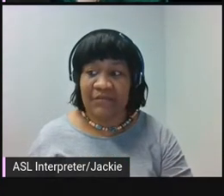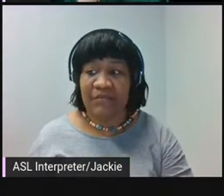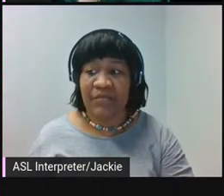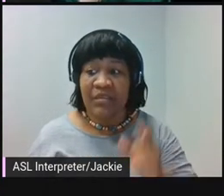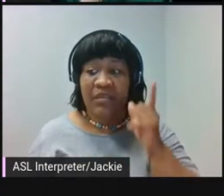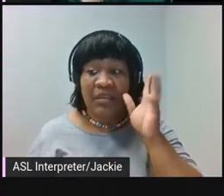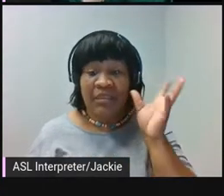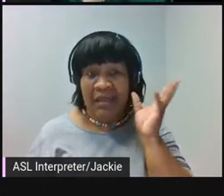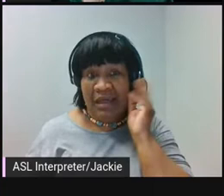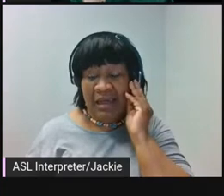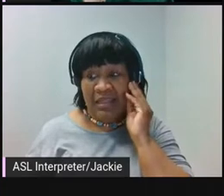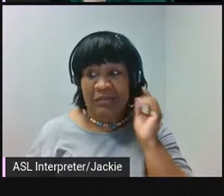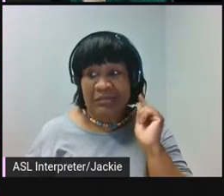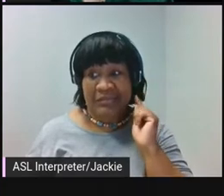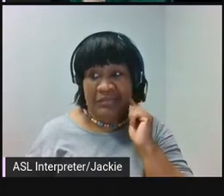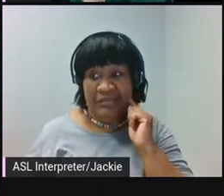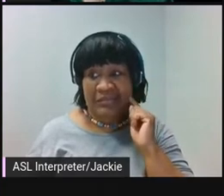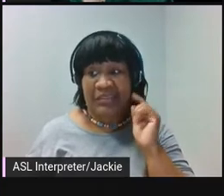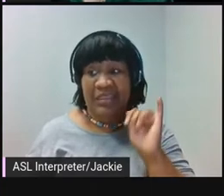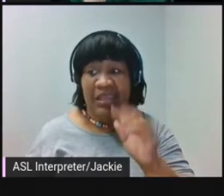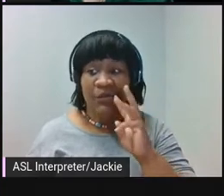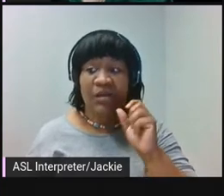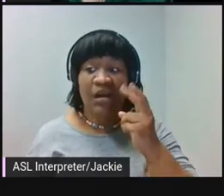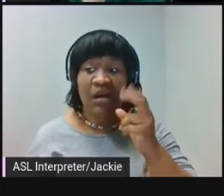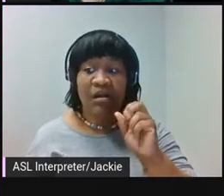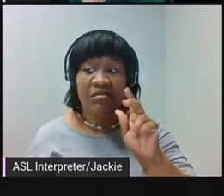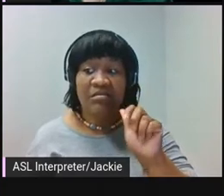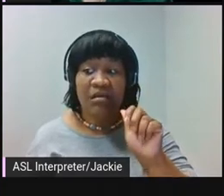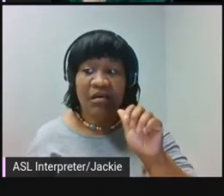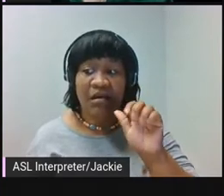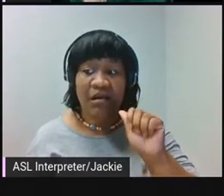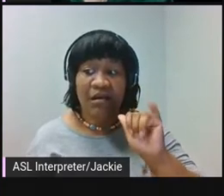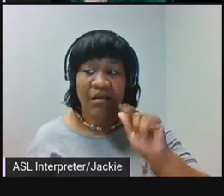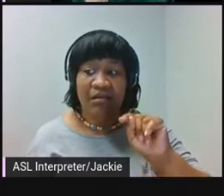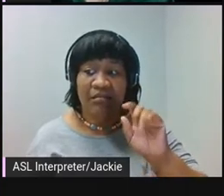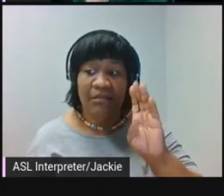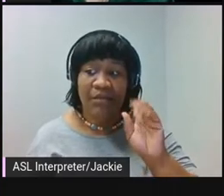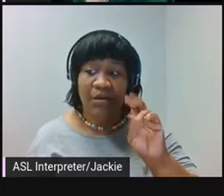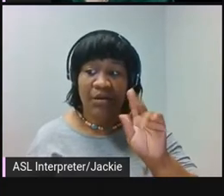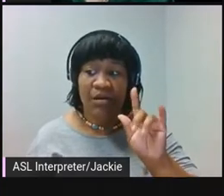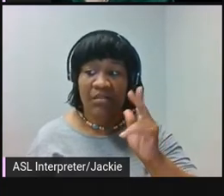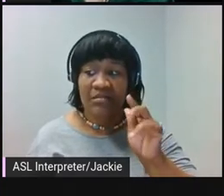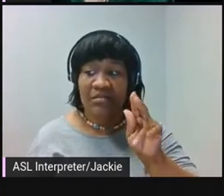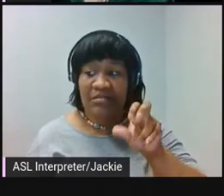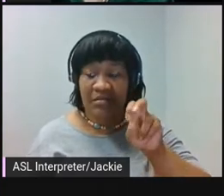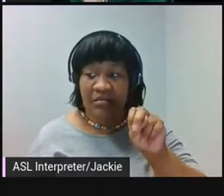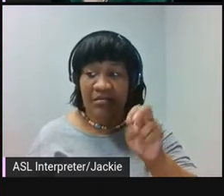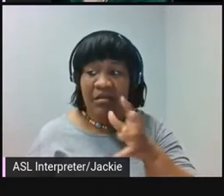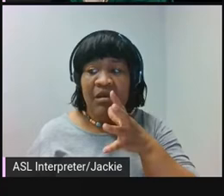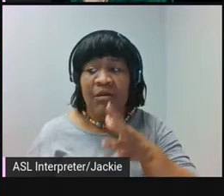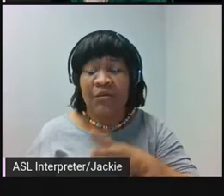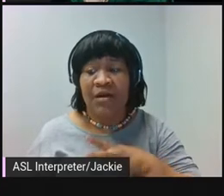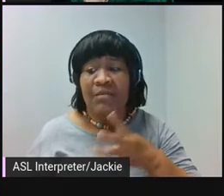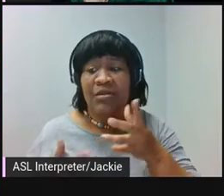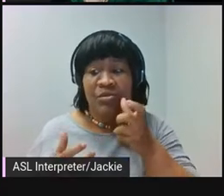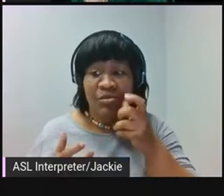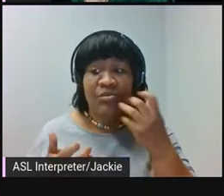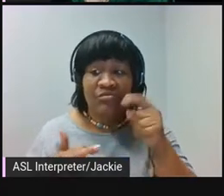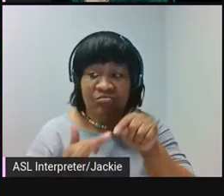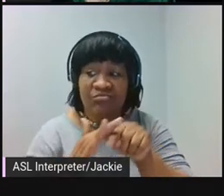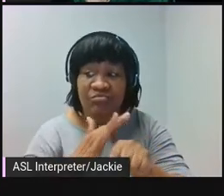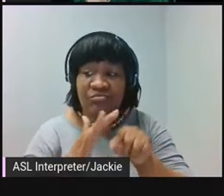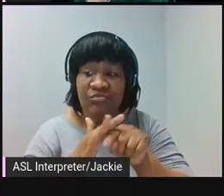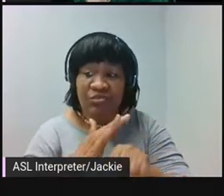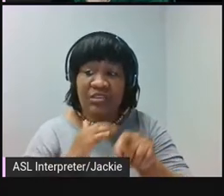The audio you just heard was of Hasna Epulacen, a woman accused of being a suicide bomber in France who begged for her life during a police raid